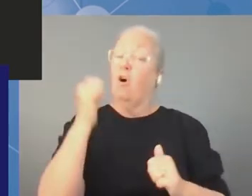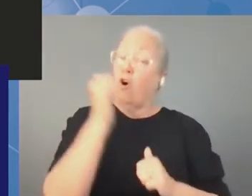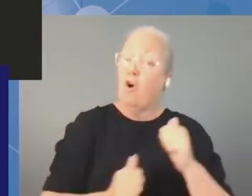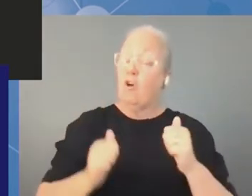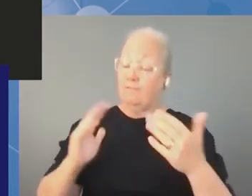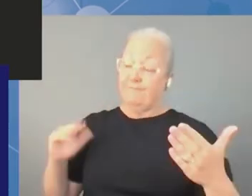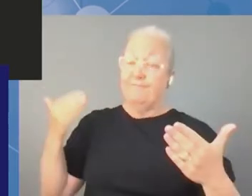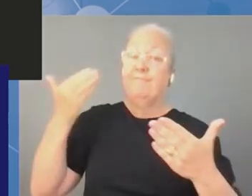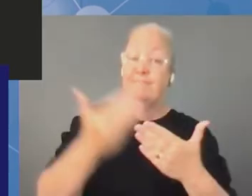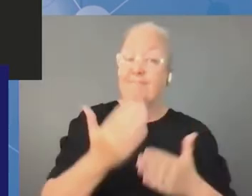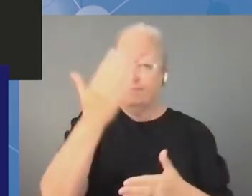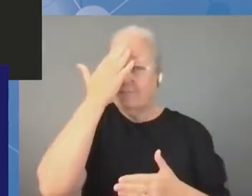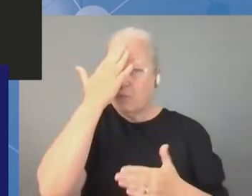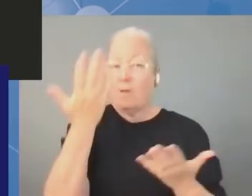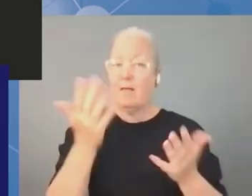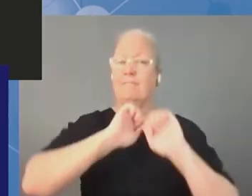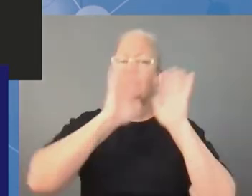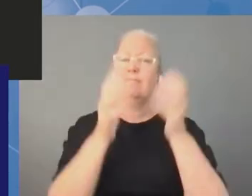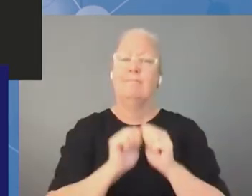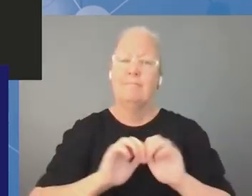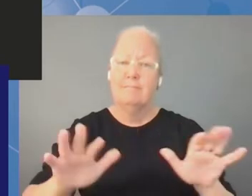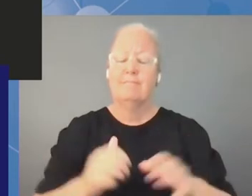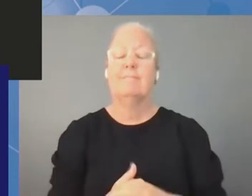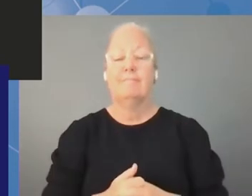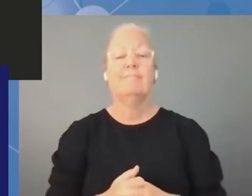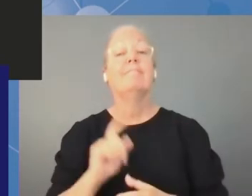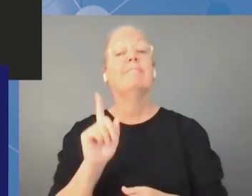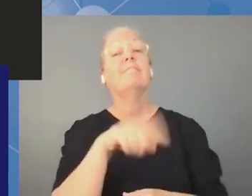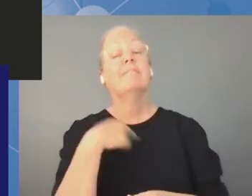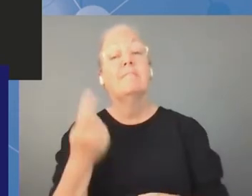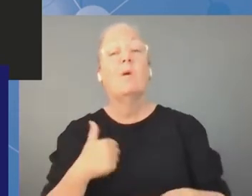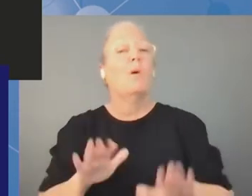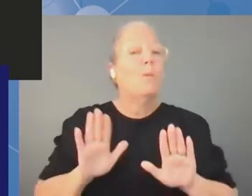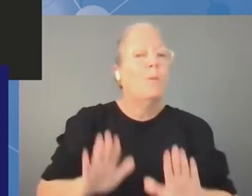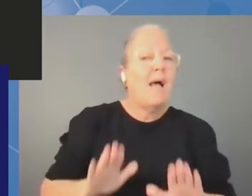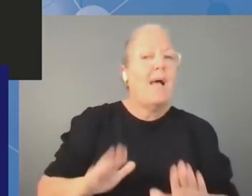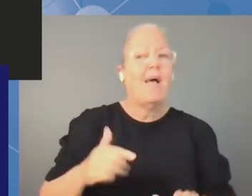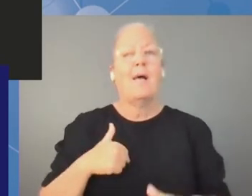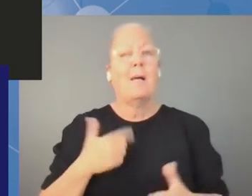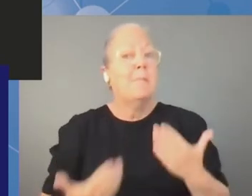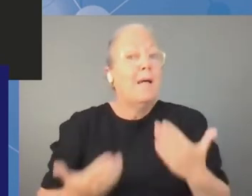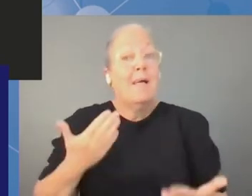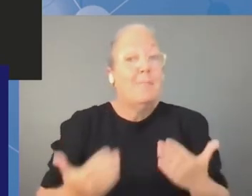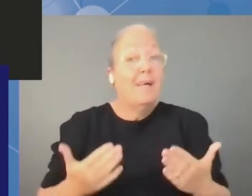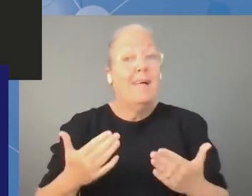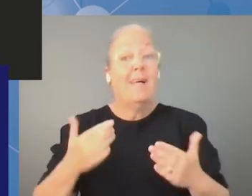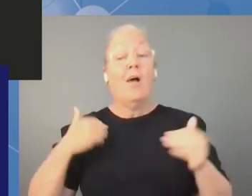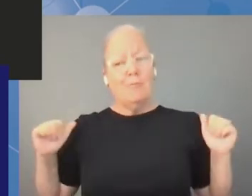i think we were all waiting for enjoying the possibility of face-to-face